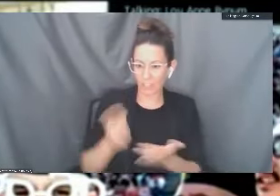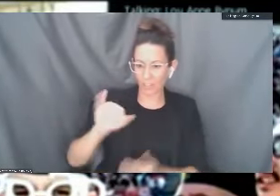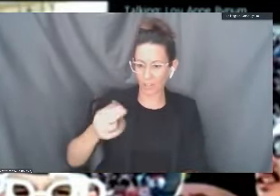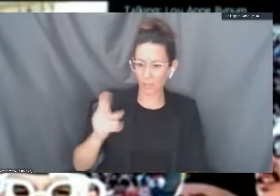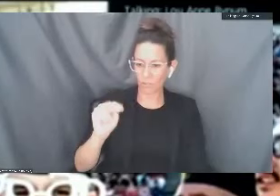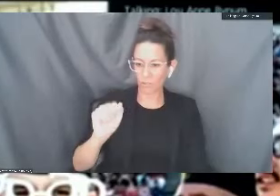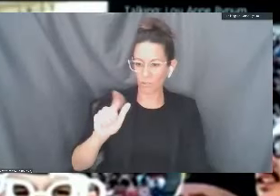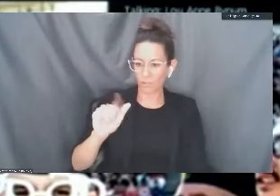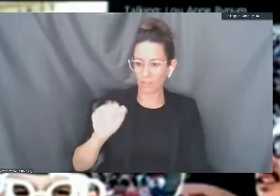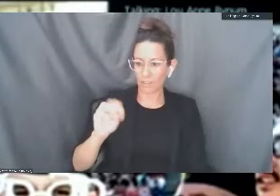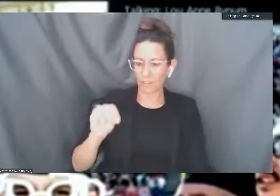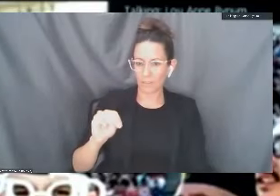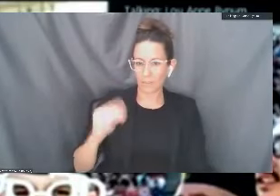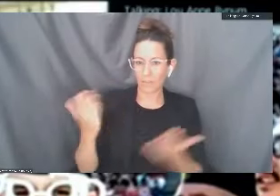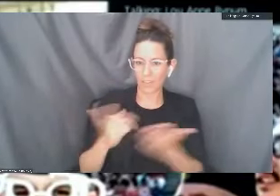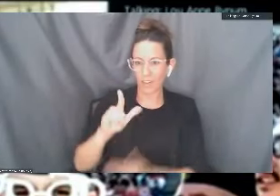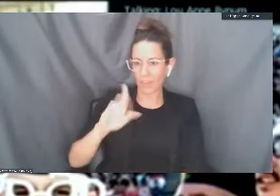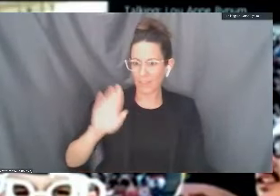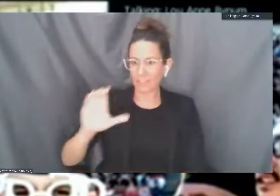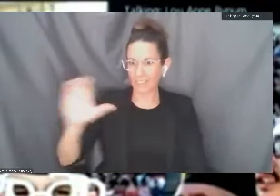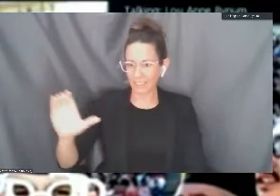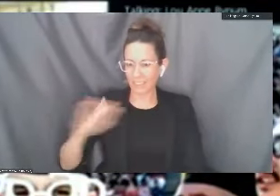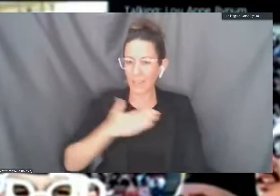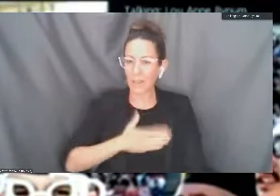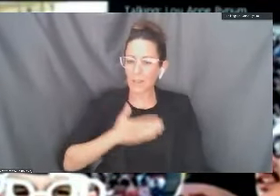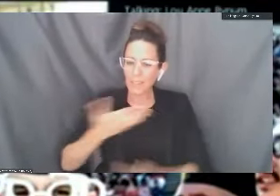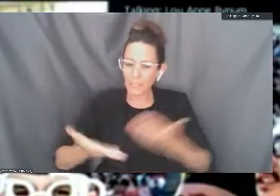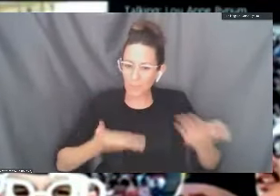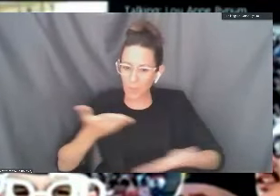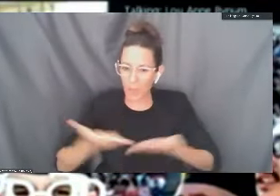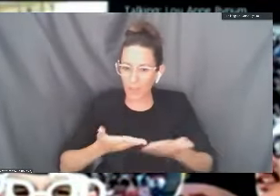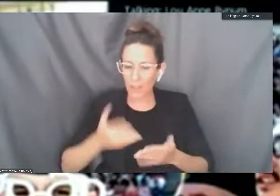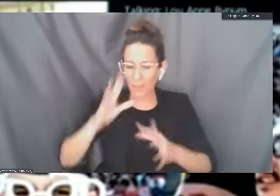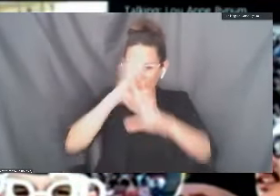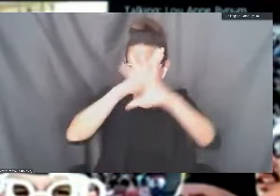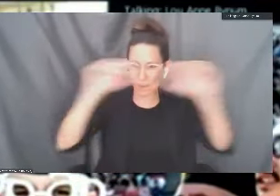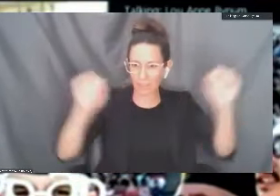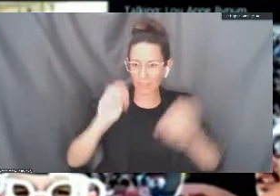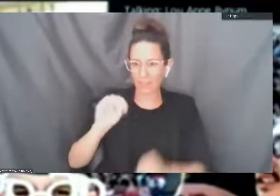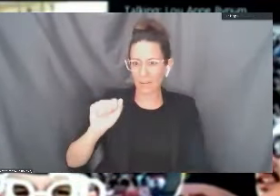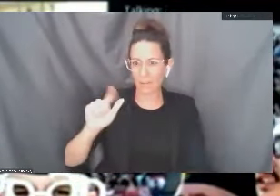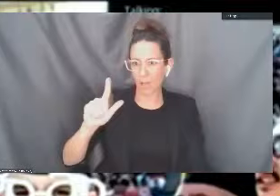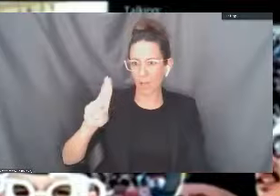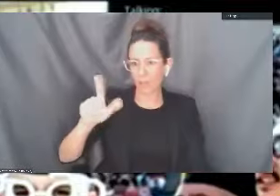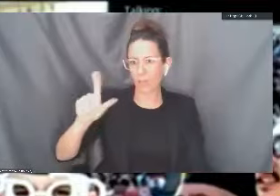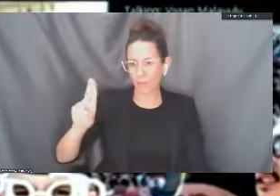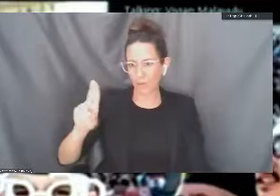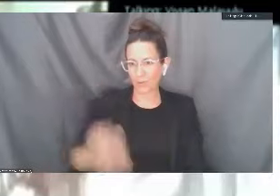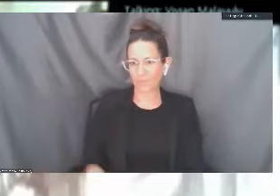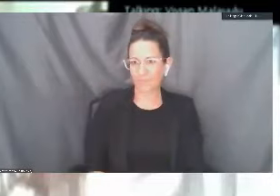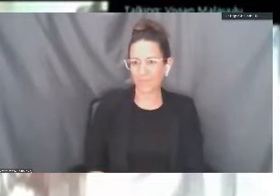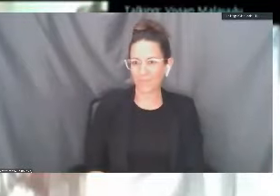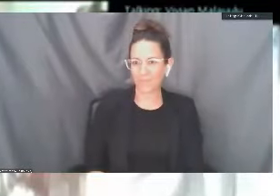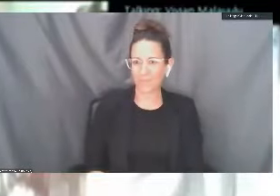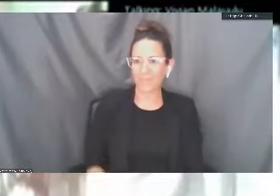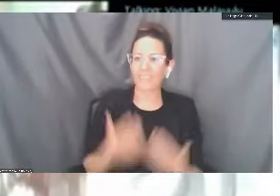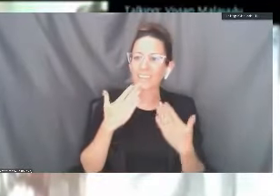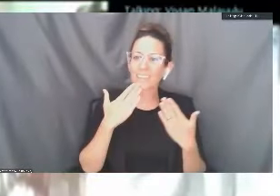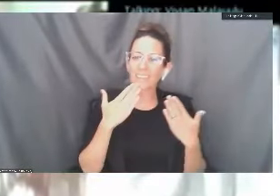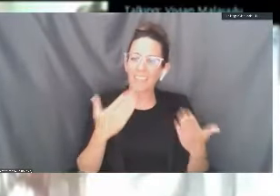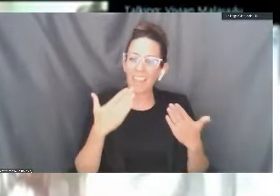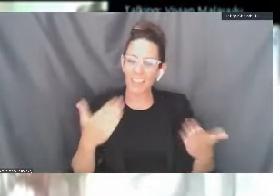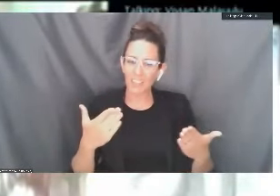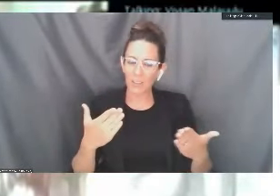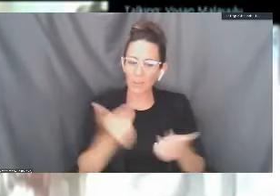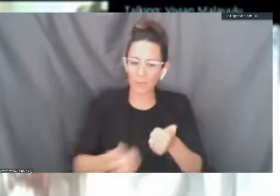Long Beach City College. Please join me in welcoming President Malauulu. Thank you. you, Superintendent